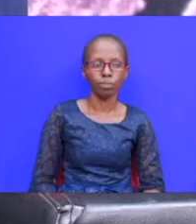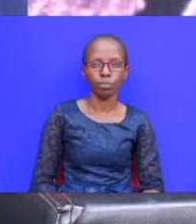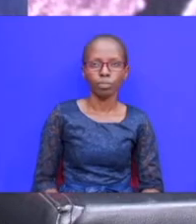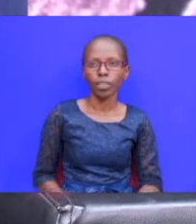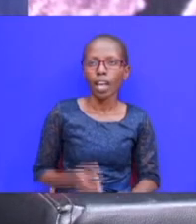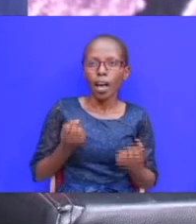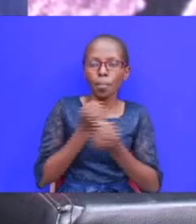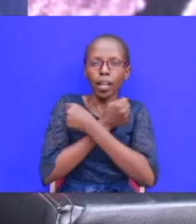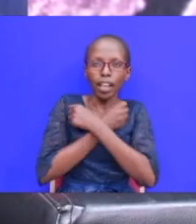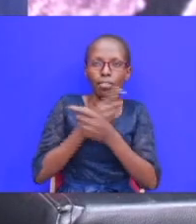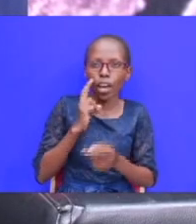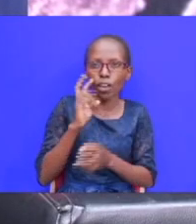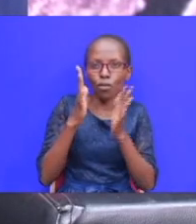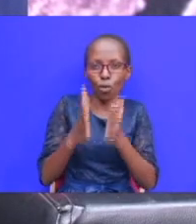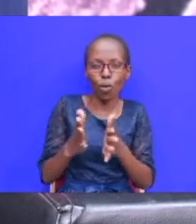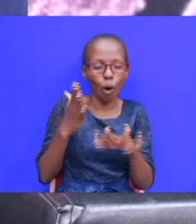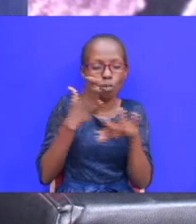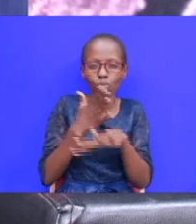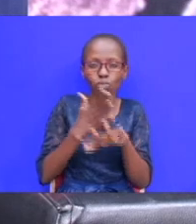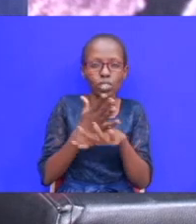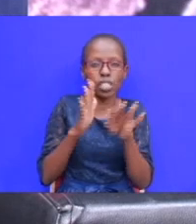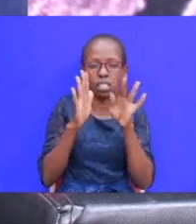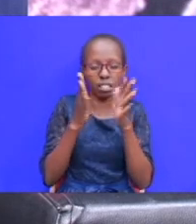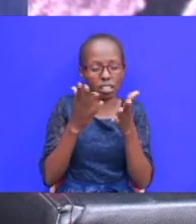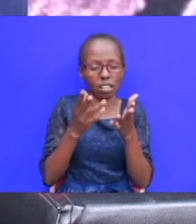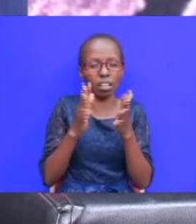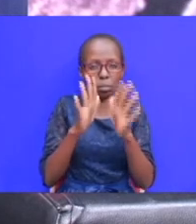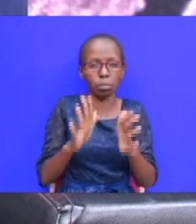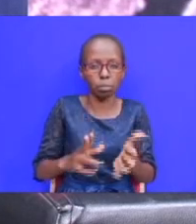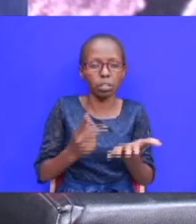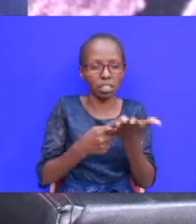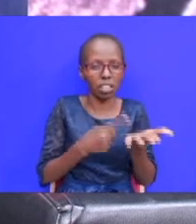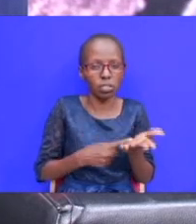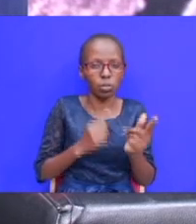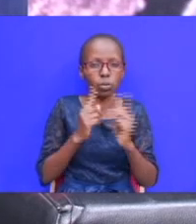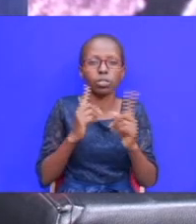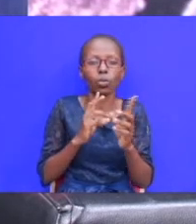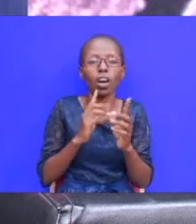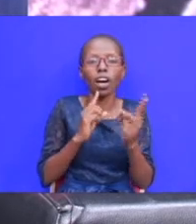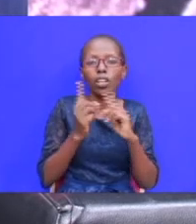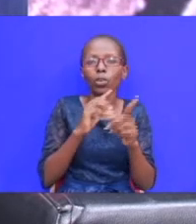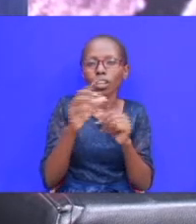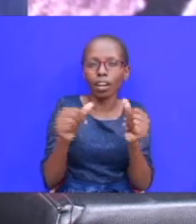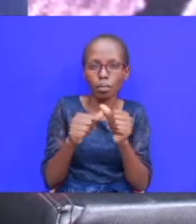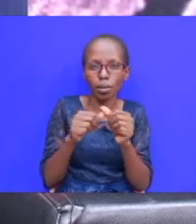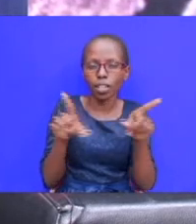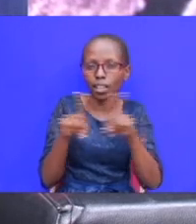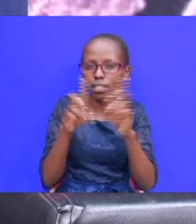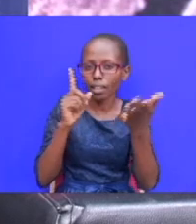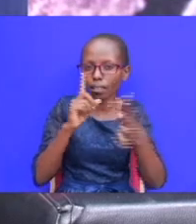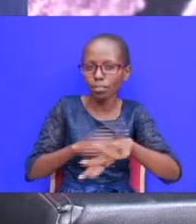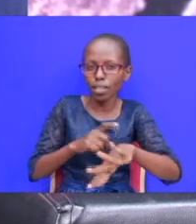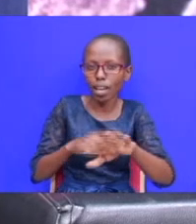beloved viewer deception plays a major role in the discourse we are looking at but at the same time